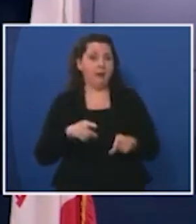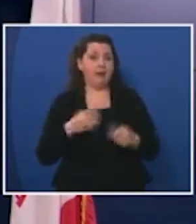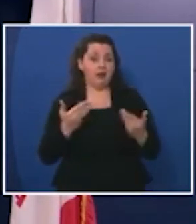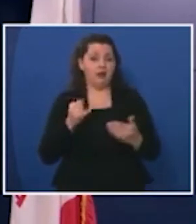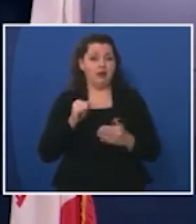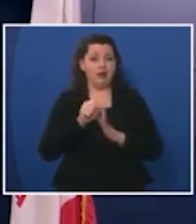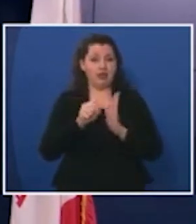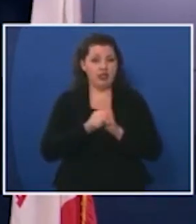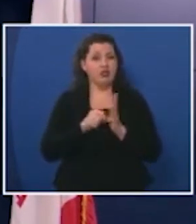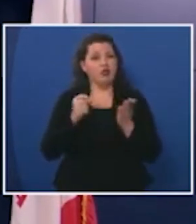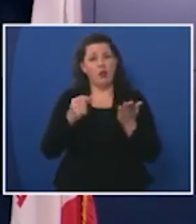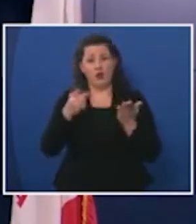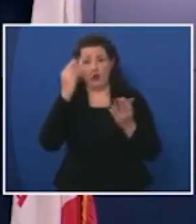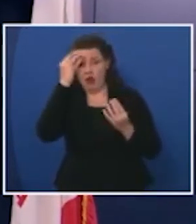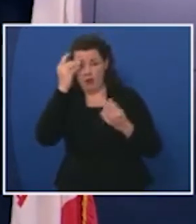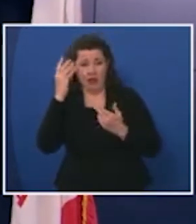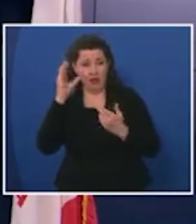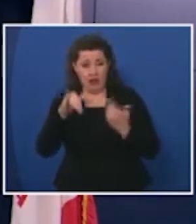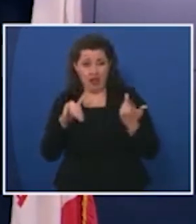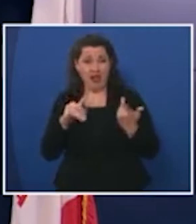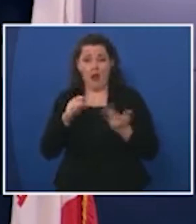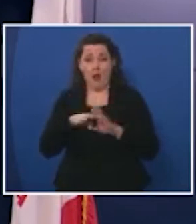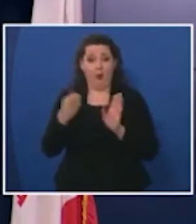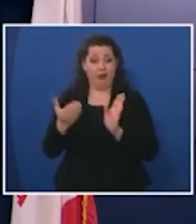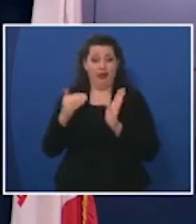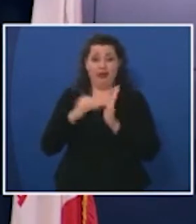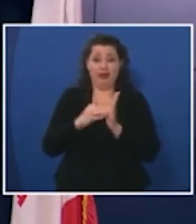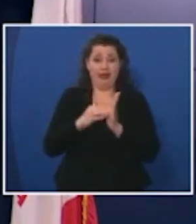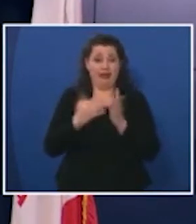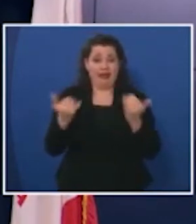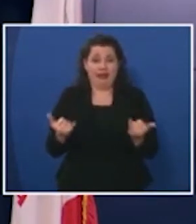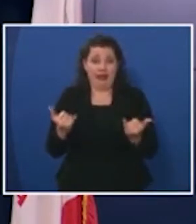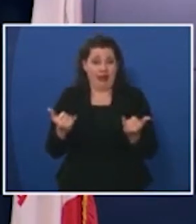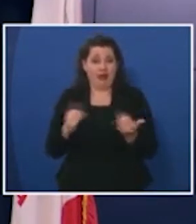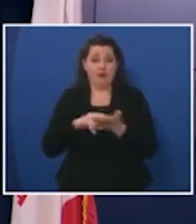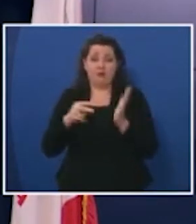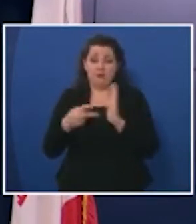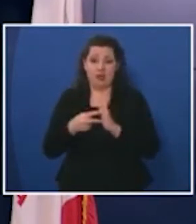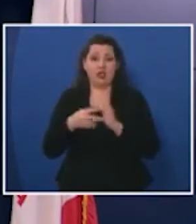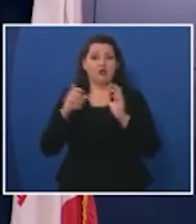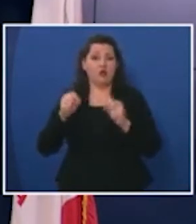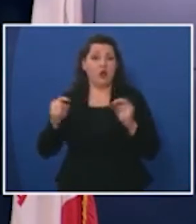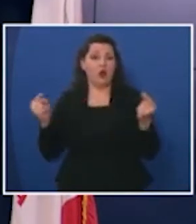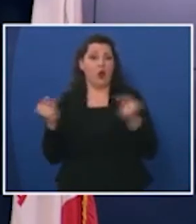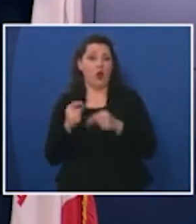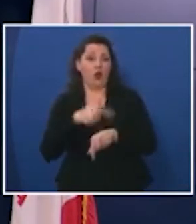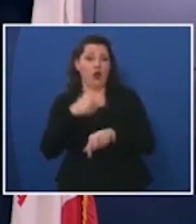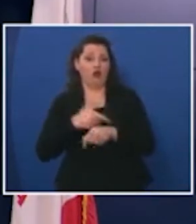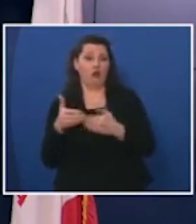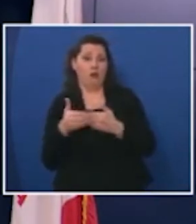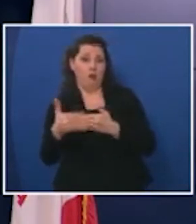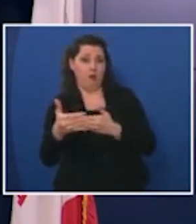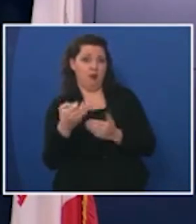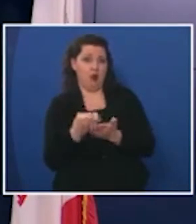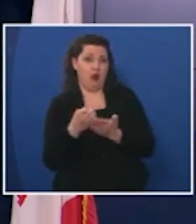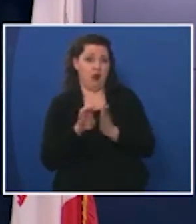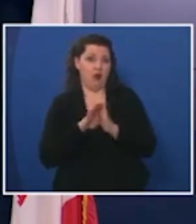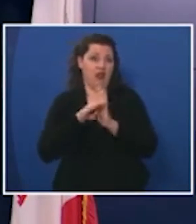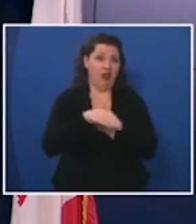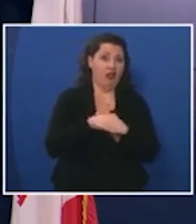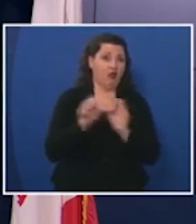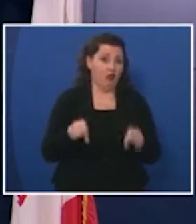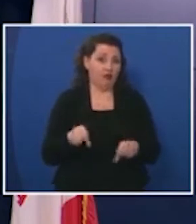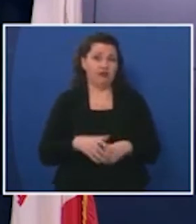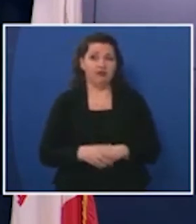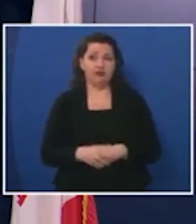any consideration at all that reopening iowa right now could actually hurt iowa's economy more in the long term